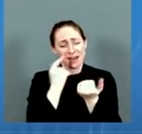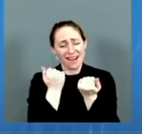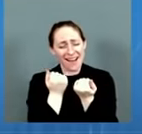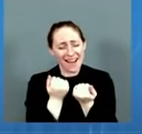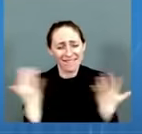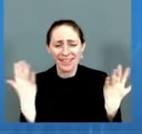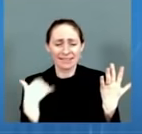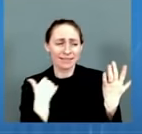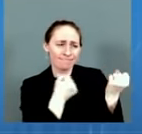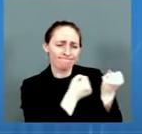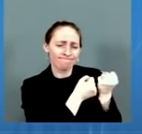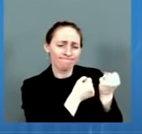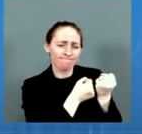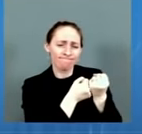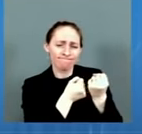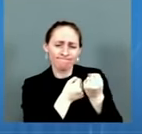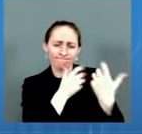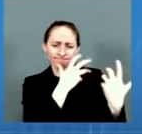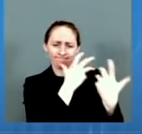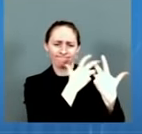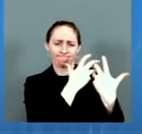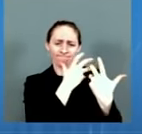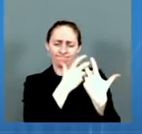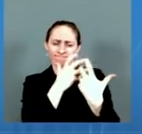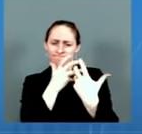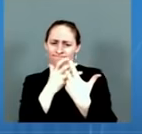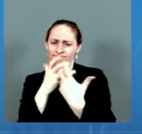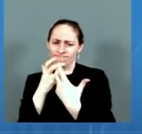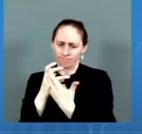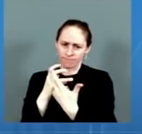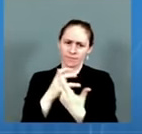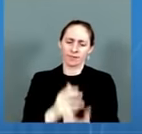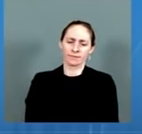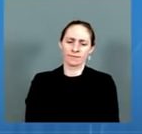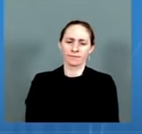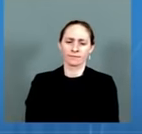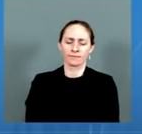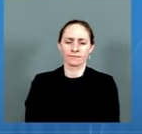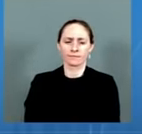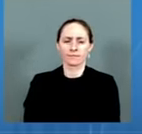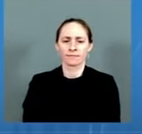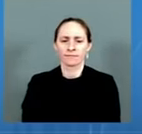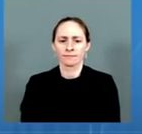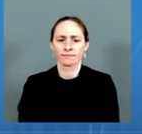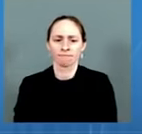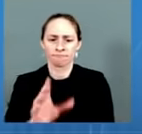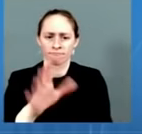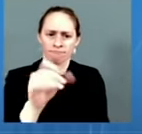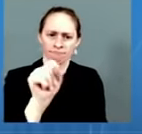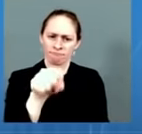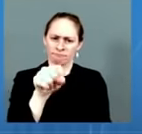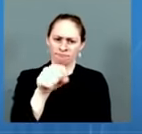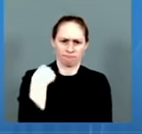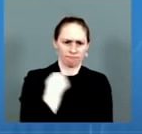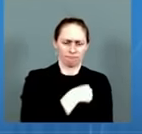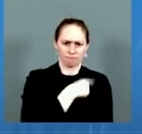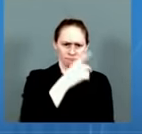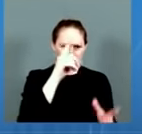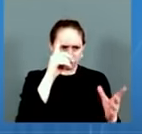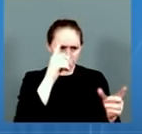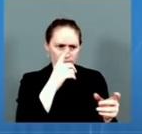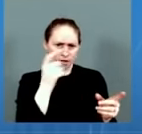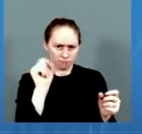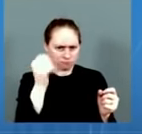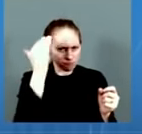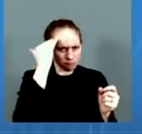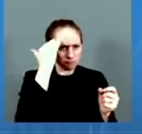And then importantly, as you point out, taking vaccines and make sure that they become needles and arms and actual vaccinations. And that includes efforts